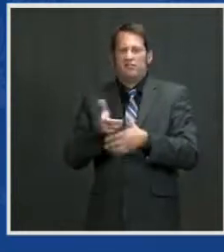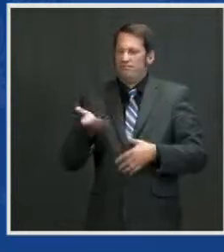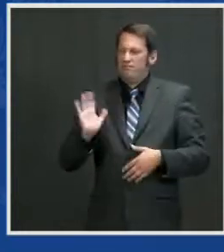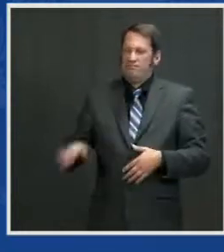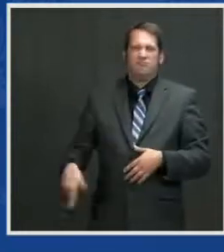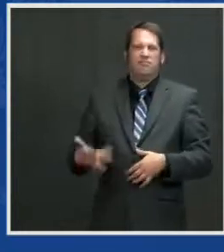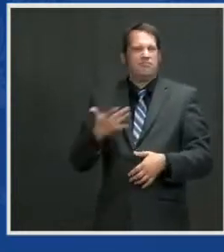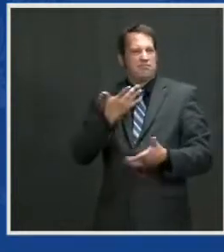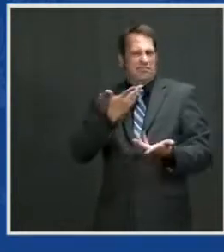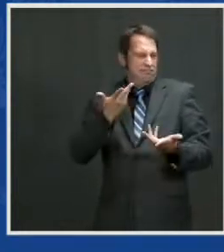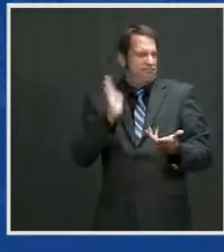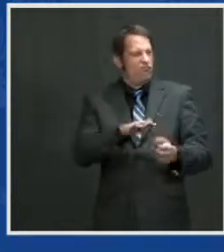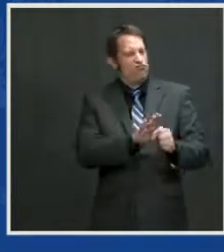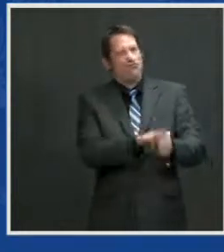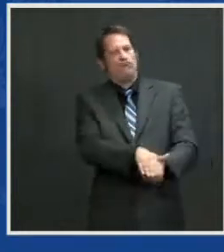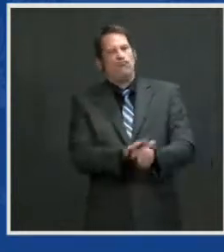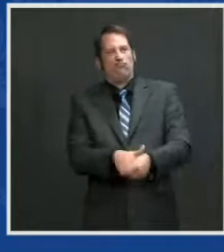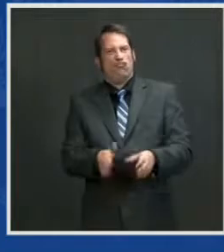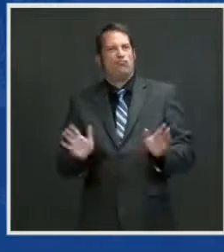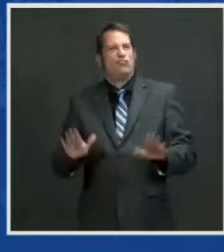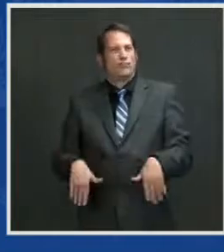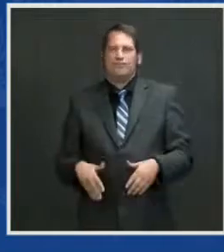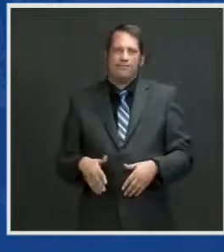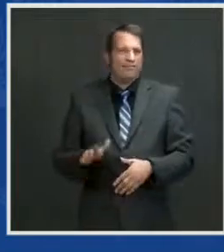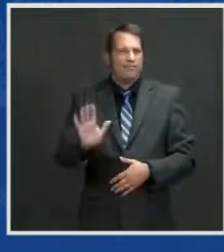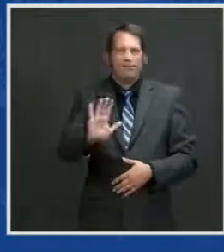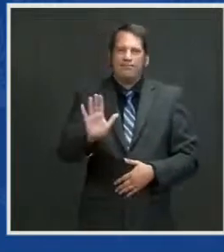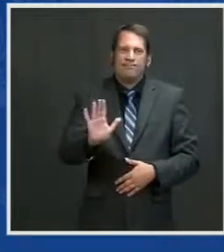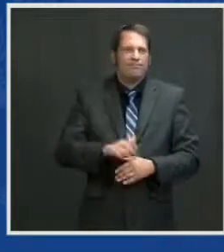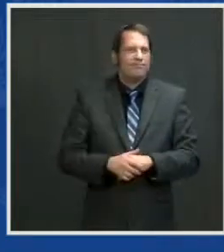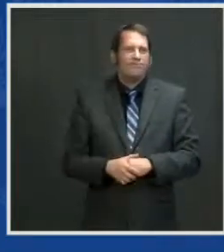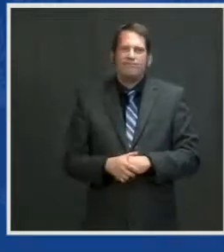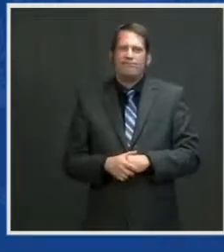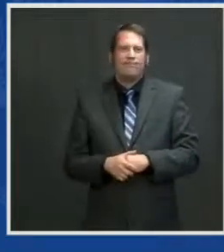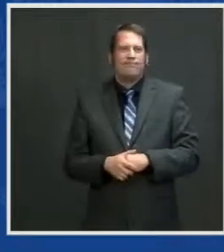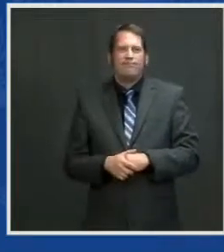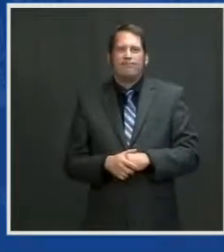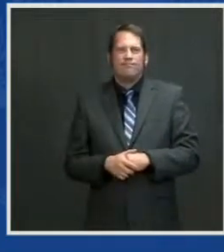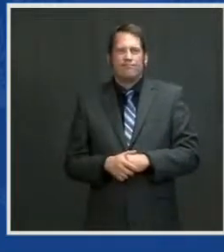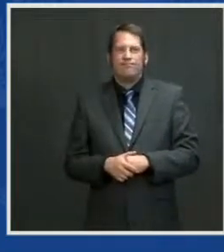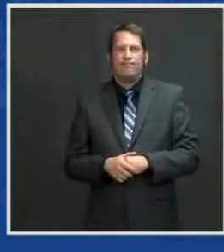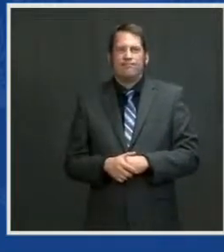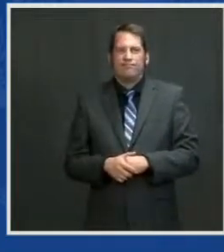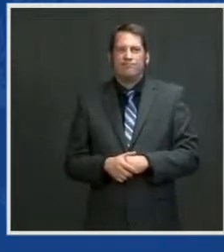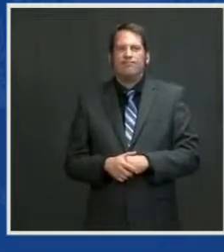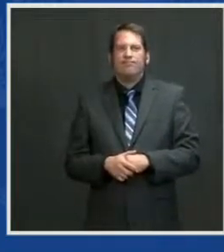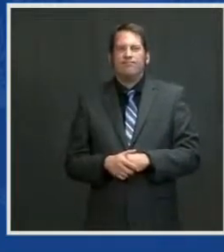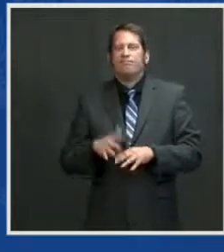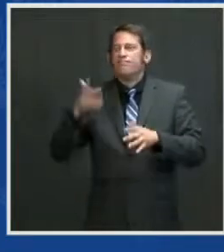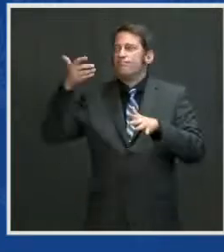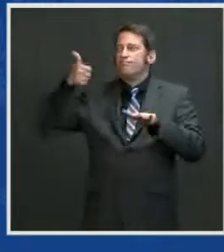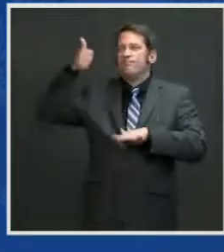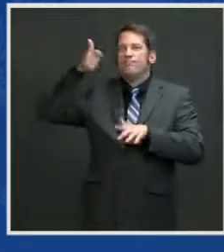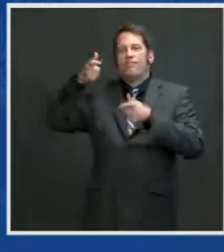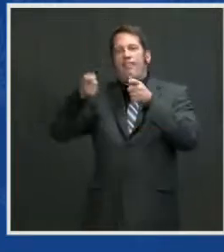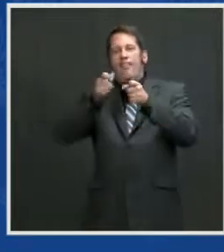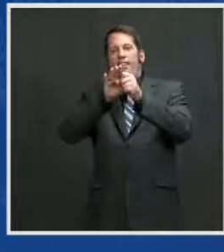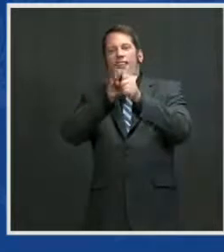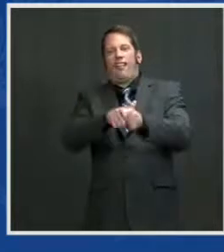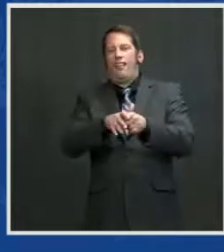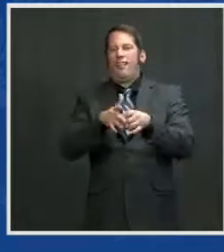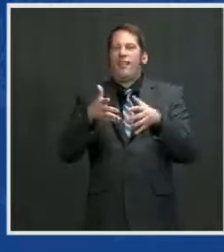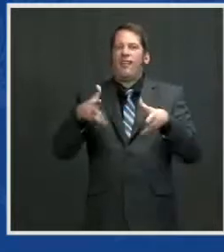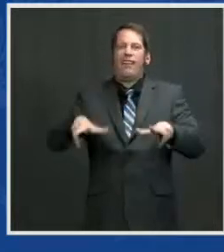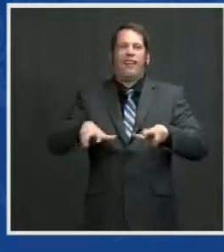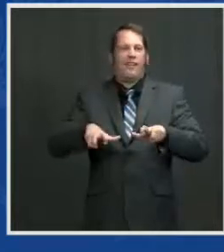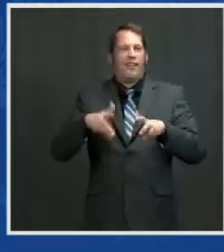decrees of dictators can match the speed and scale of the 21st challenges. You know and I know